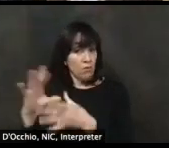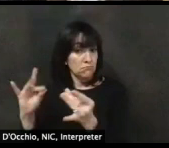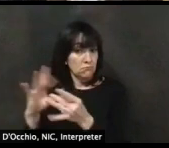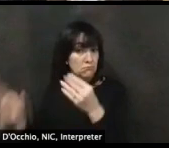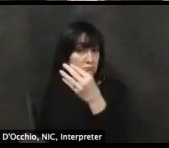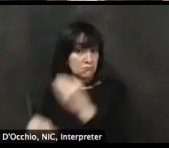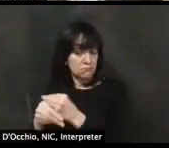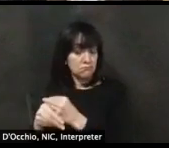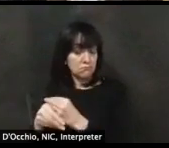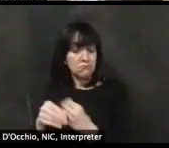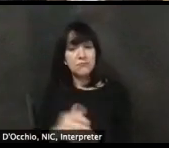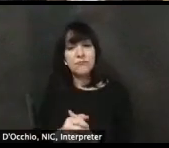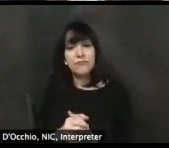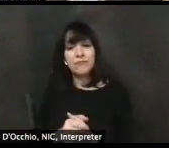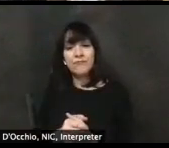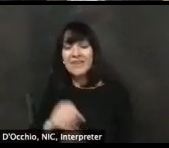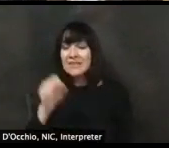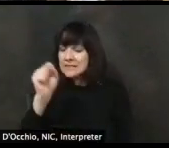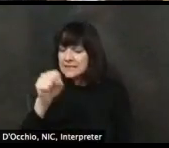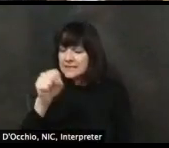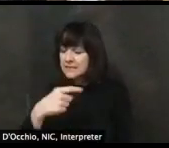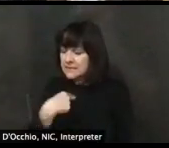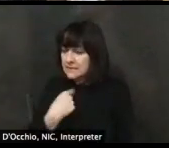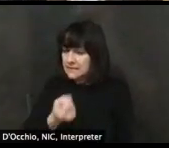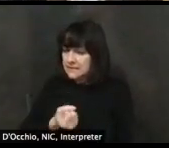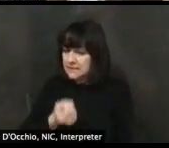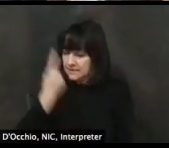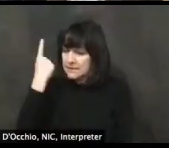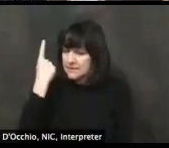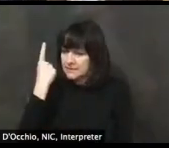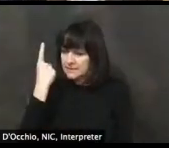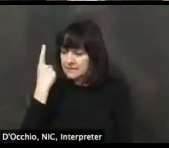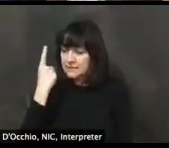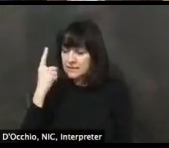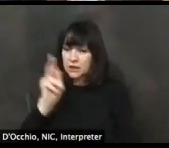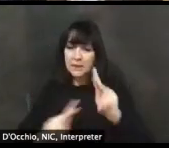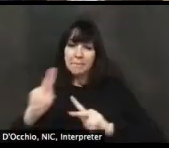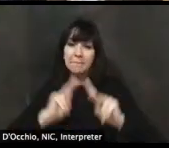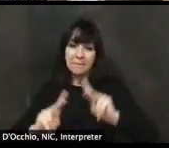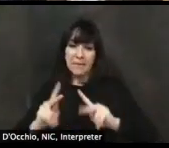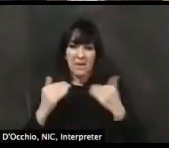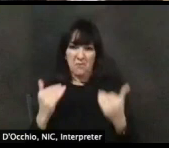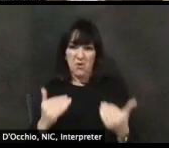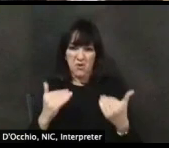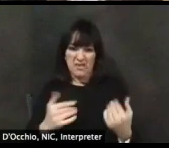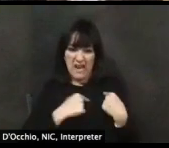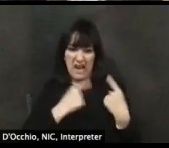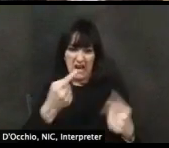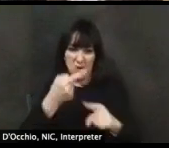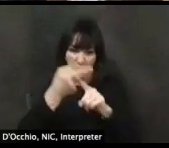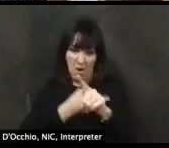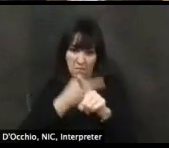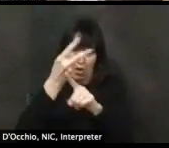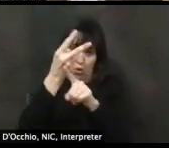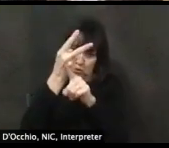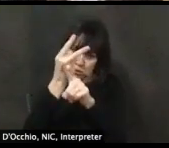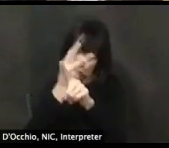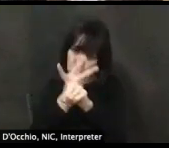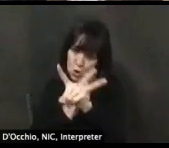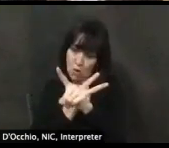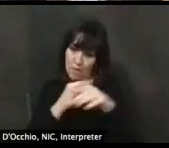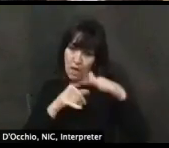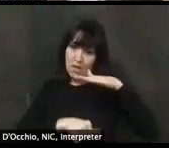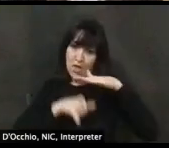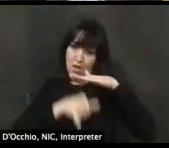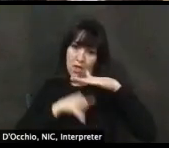feel that way. And especially at this point, I think people are, are getting antsy and tired of being, feeling restrained.